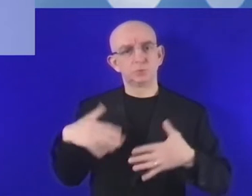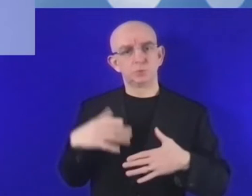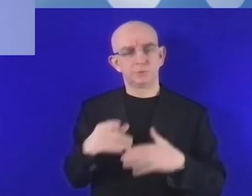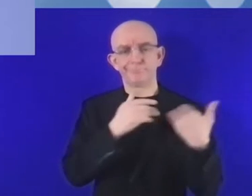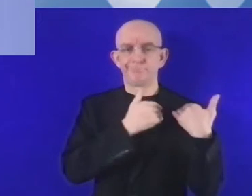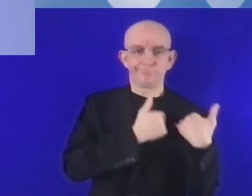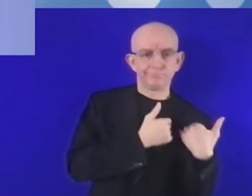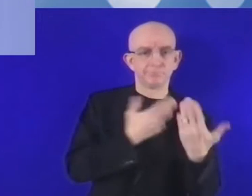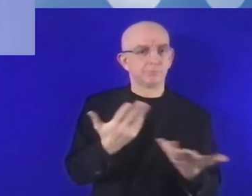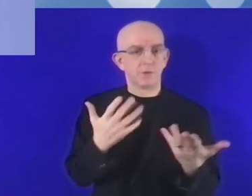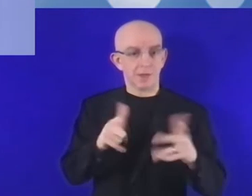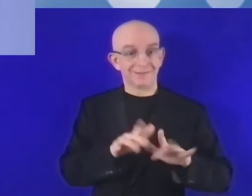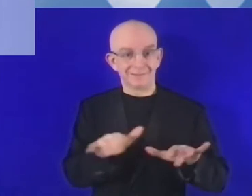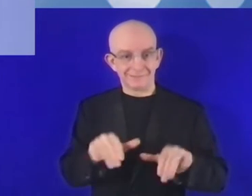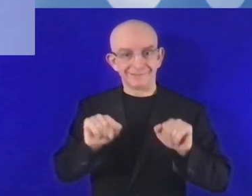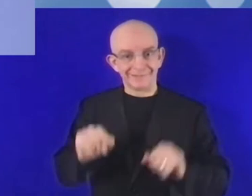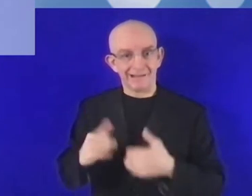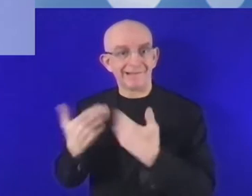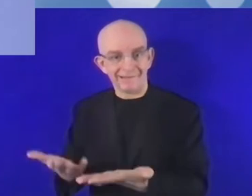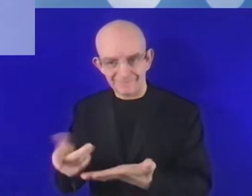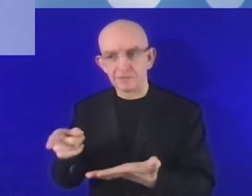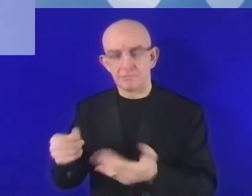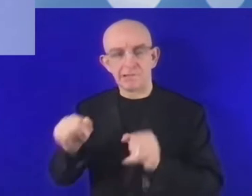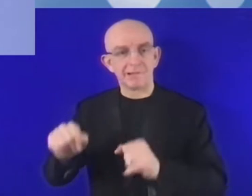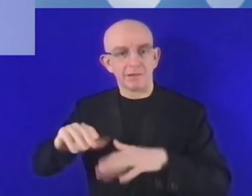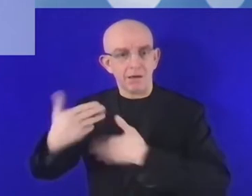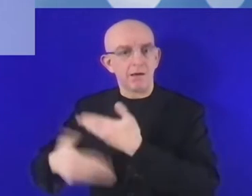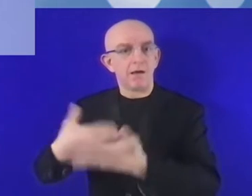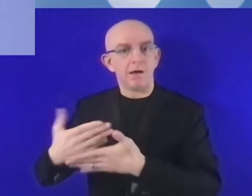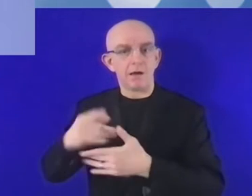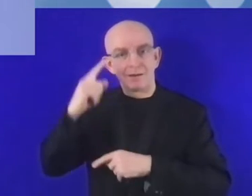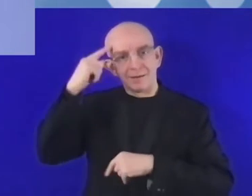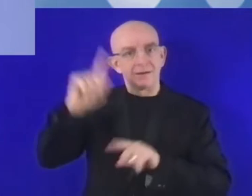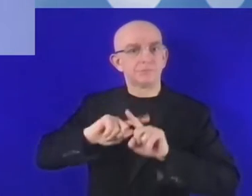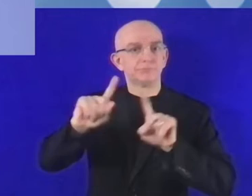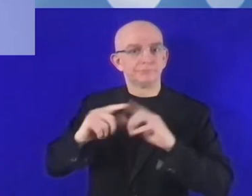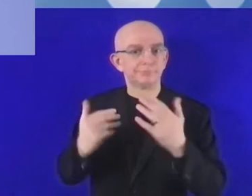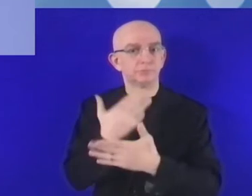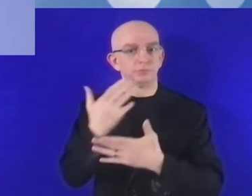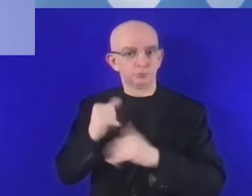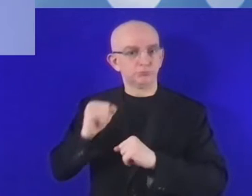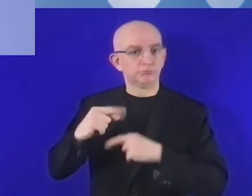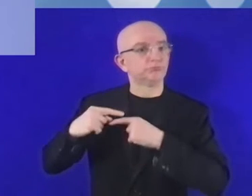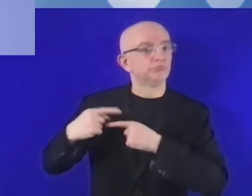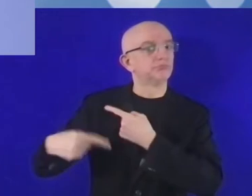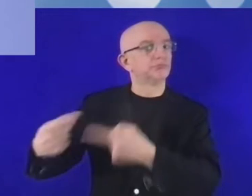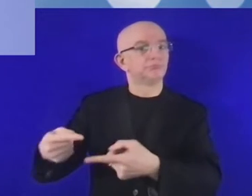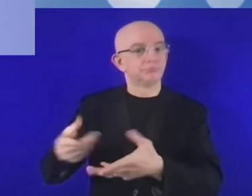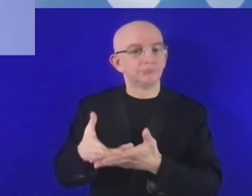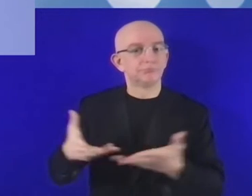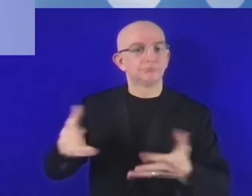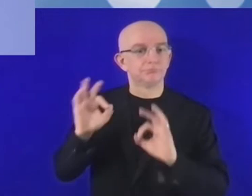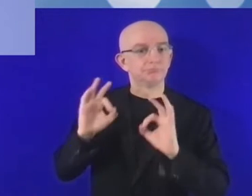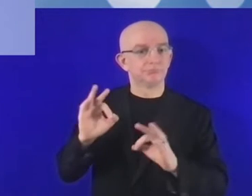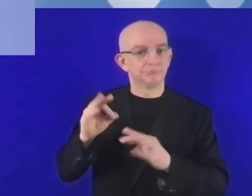growth implies large investment needs in the years to come. And the EU still underinvest the ICT